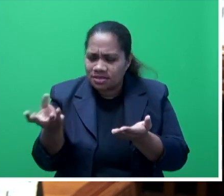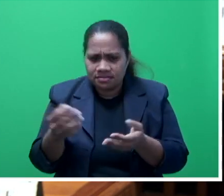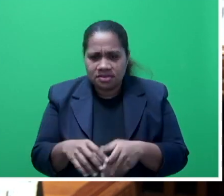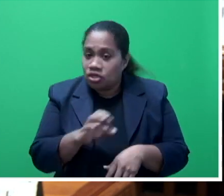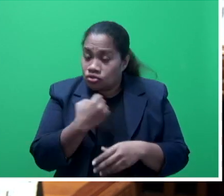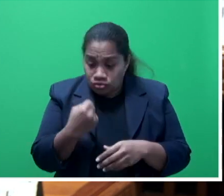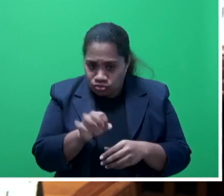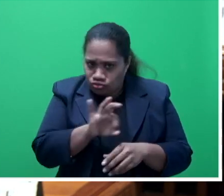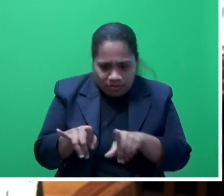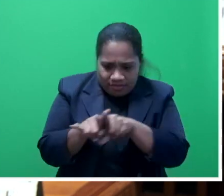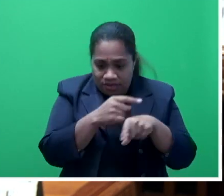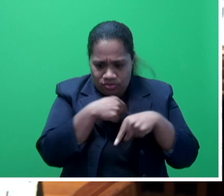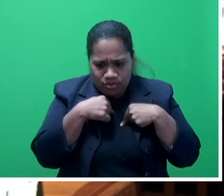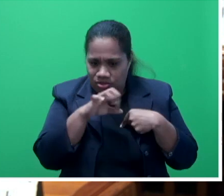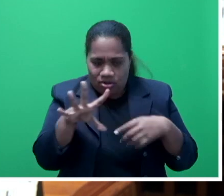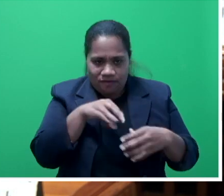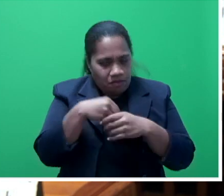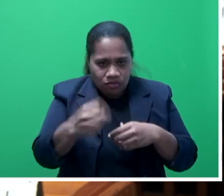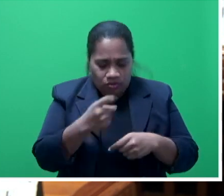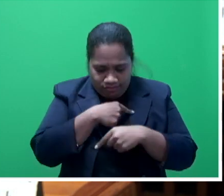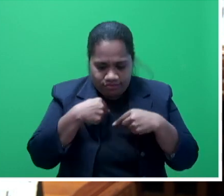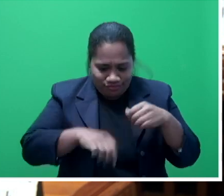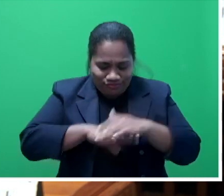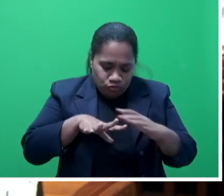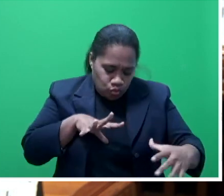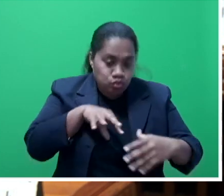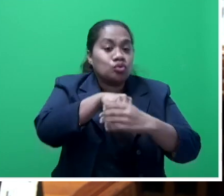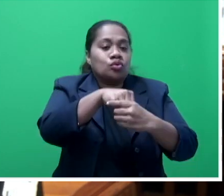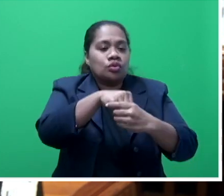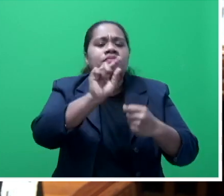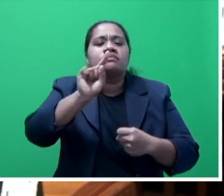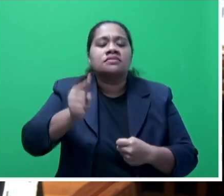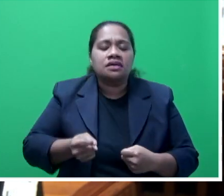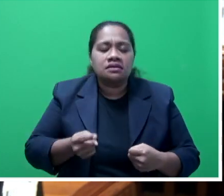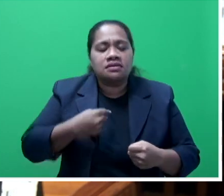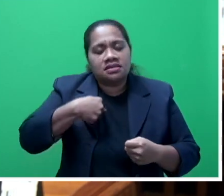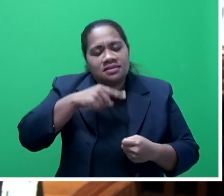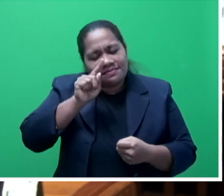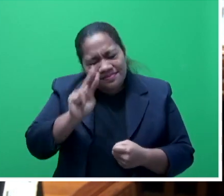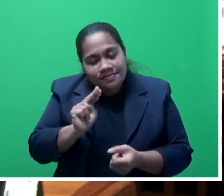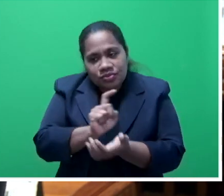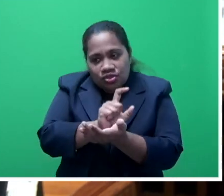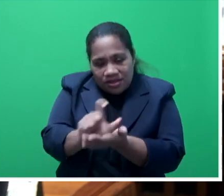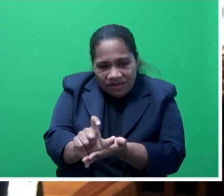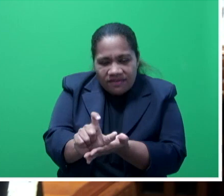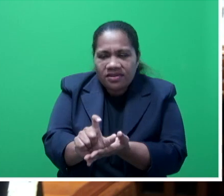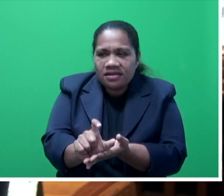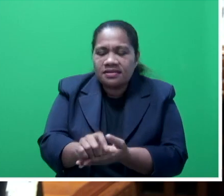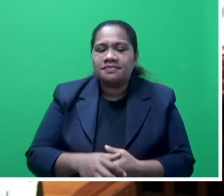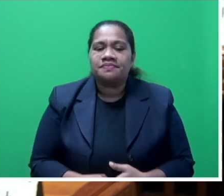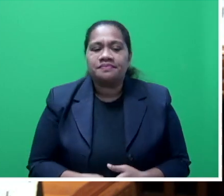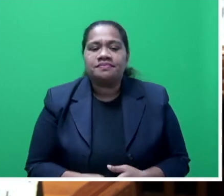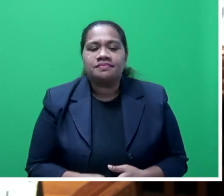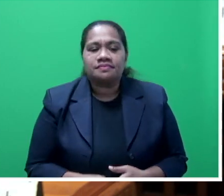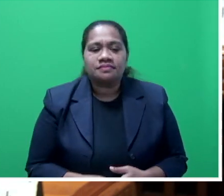no we are involved Mr Speaker sir but I need to clarify the fact that this